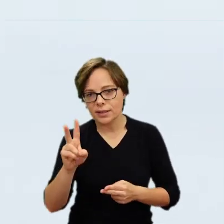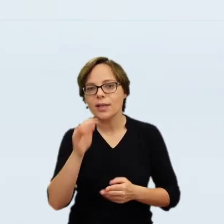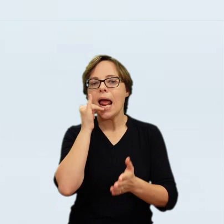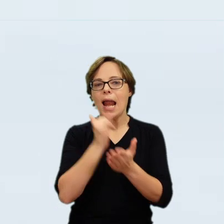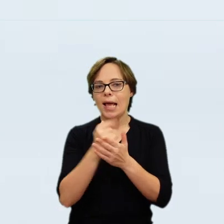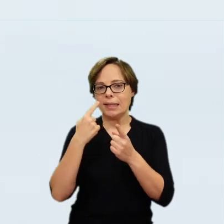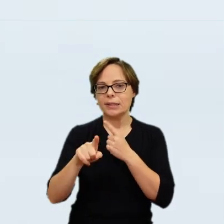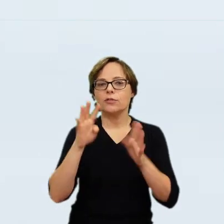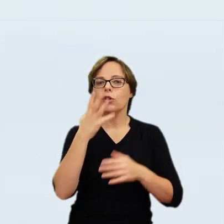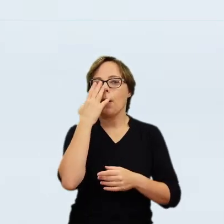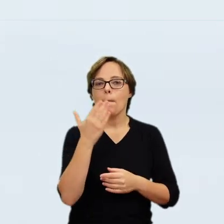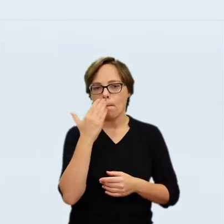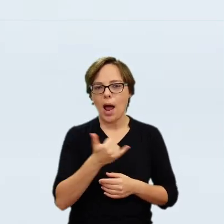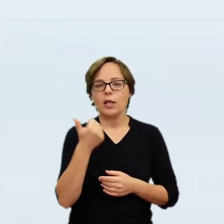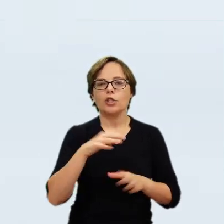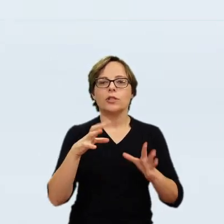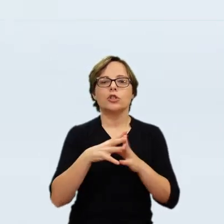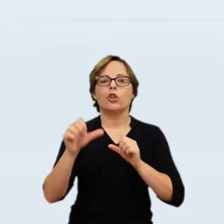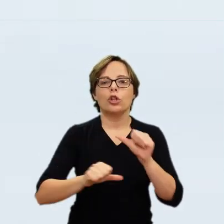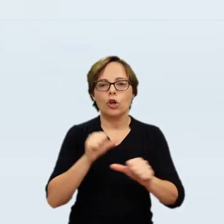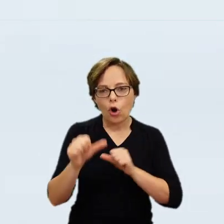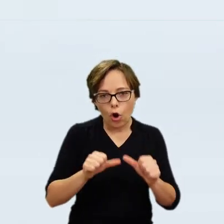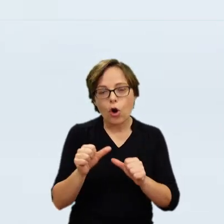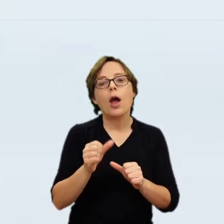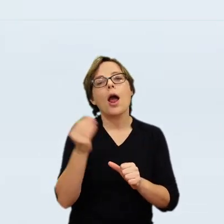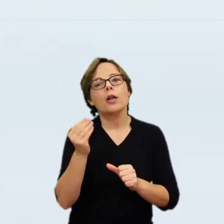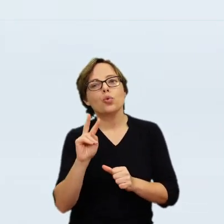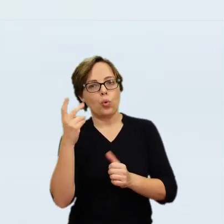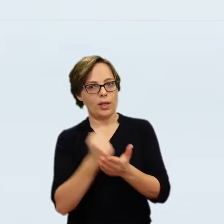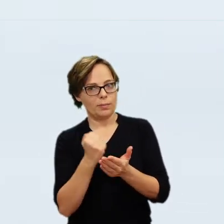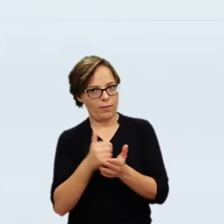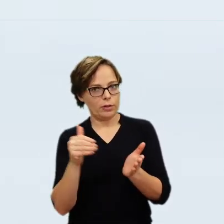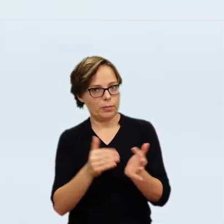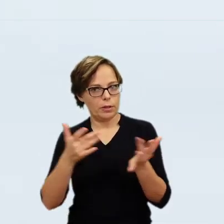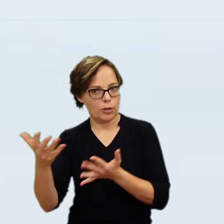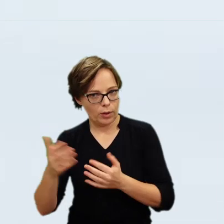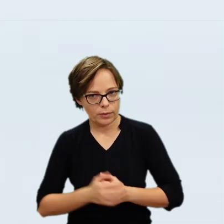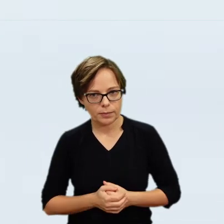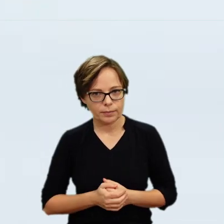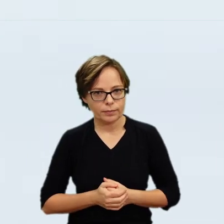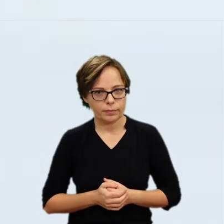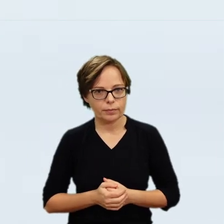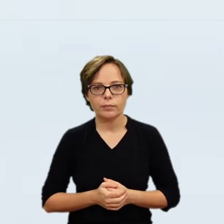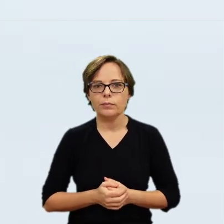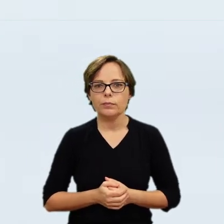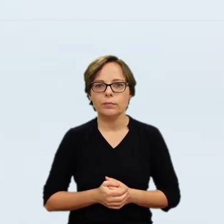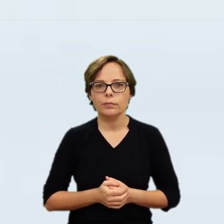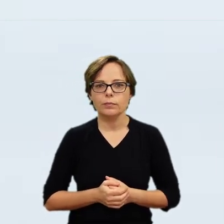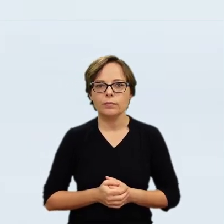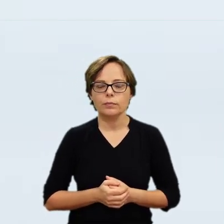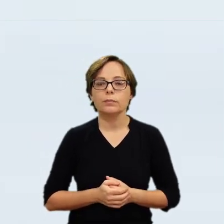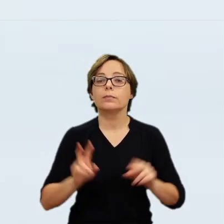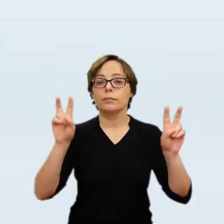Galizia. At the time, Mieczelski was working on a catalog of Stanisław August's collection and knew the Polish rider.